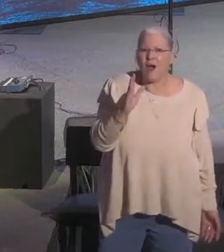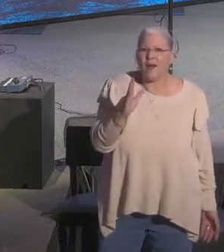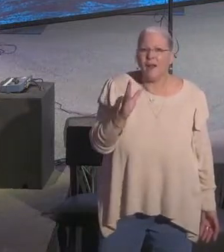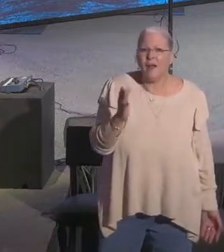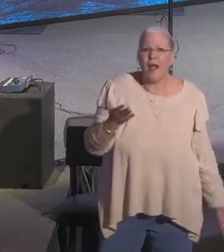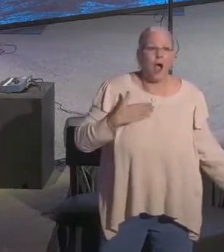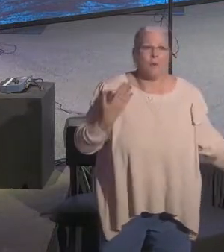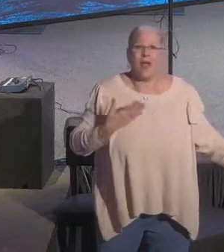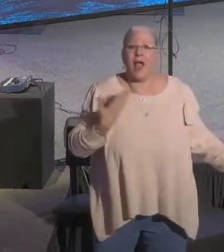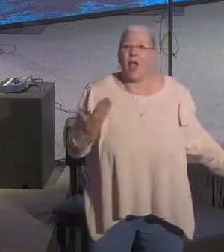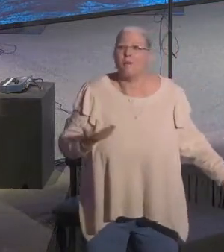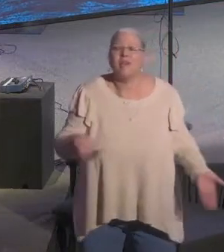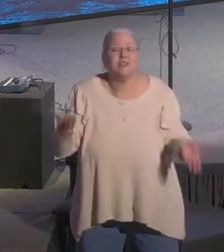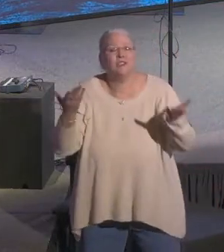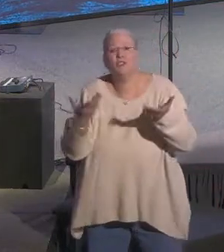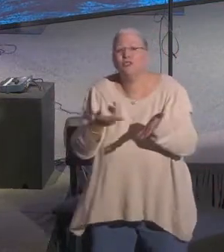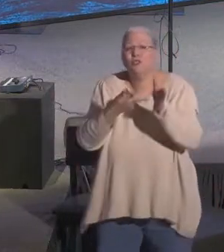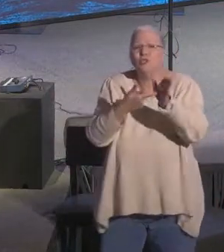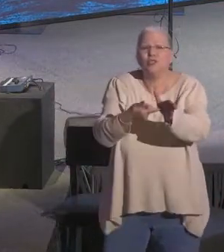be his ambassador.